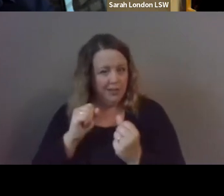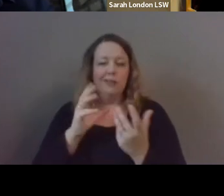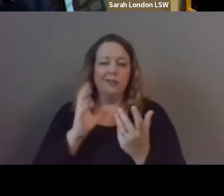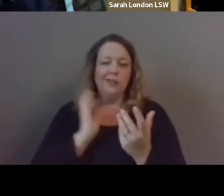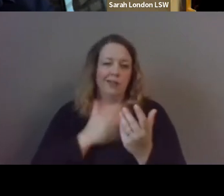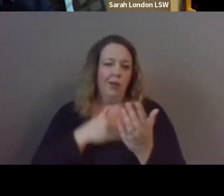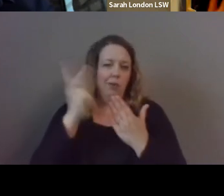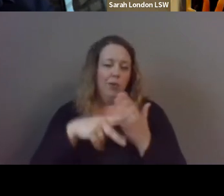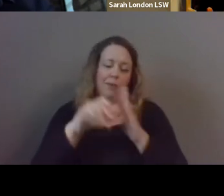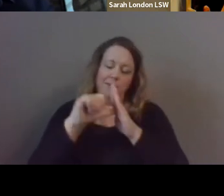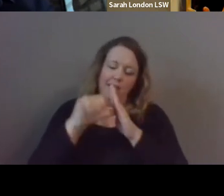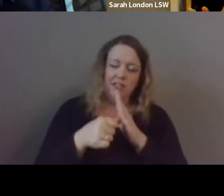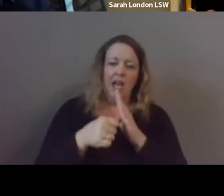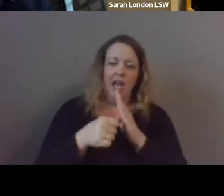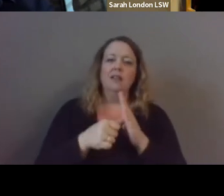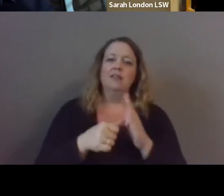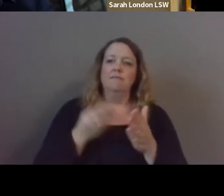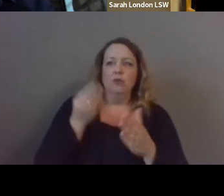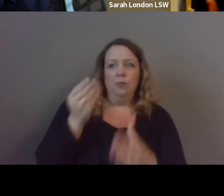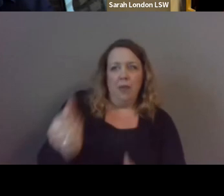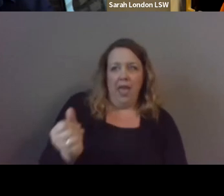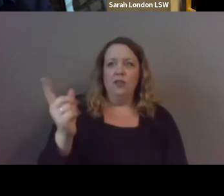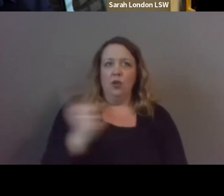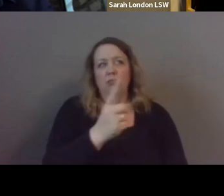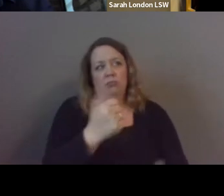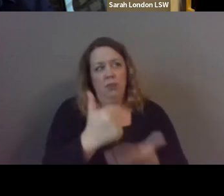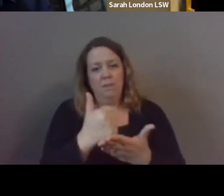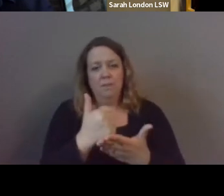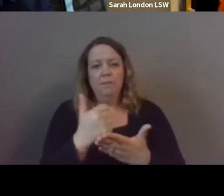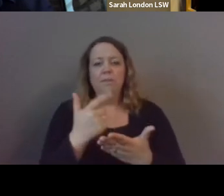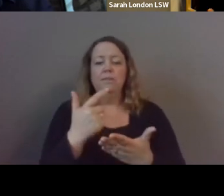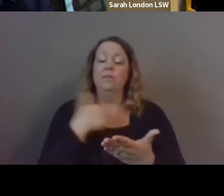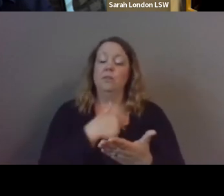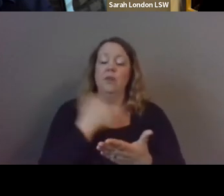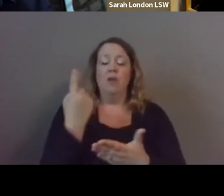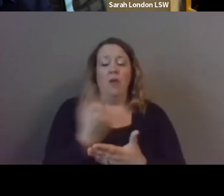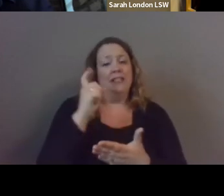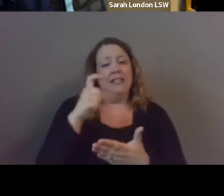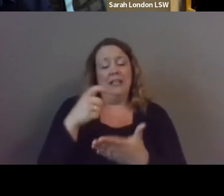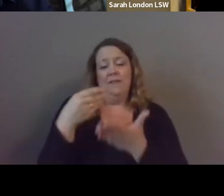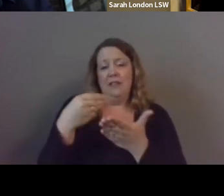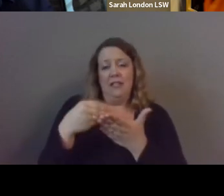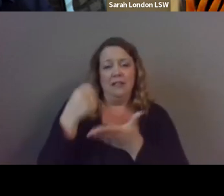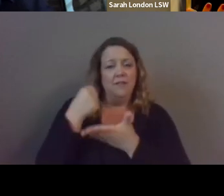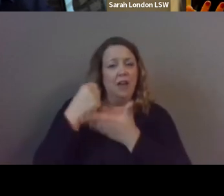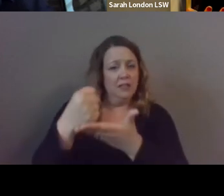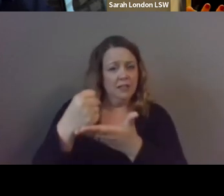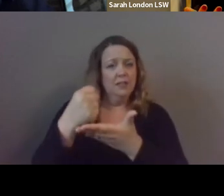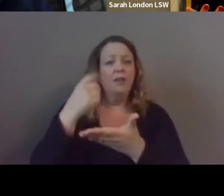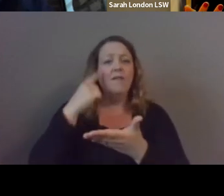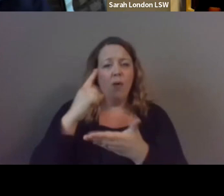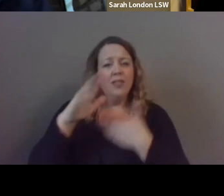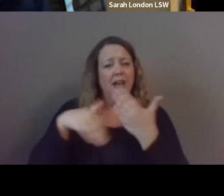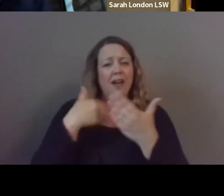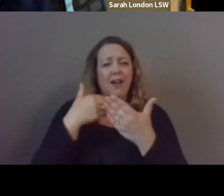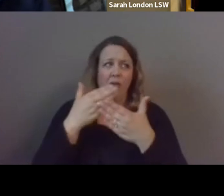emphasizes and so that's something that um is always in need of is funding for these types of programs because there's people who want to